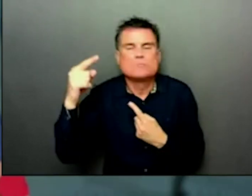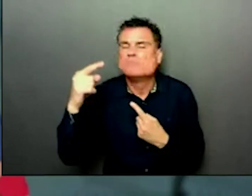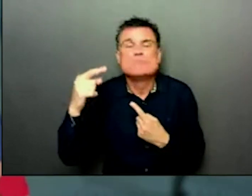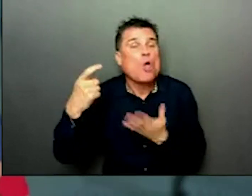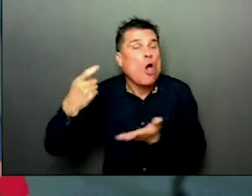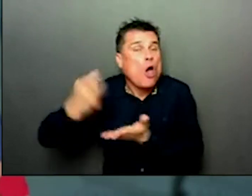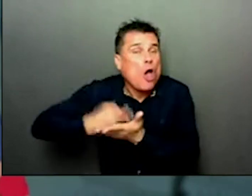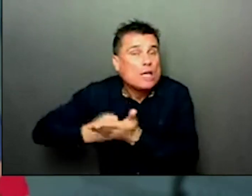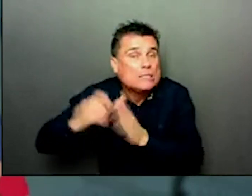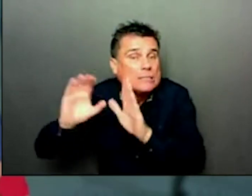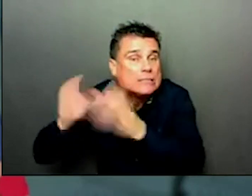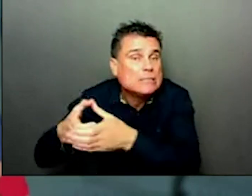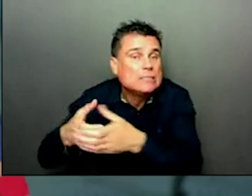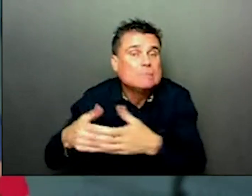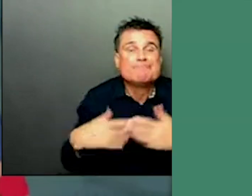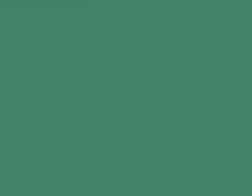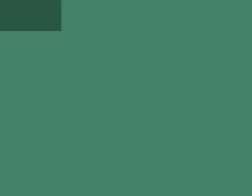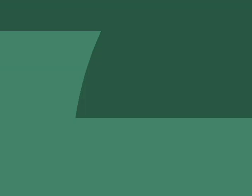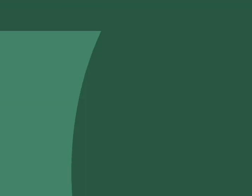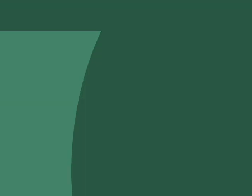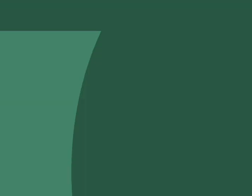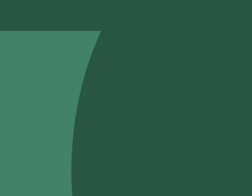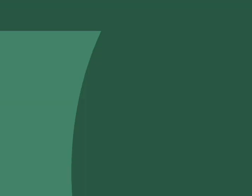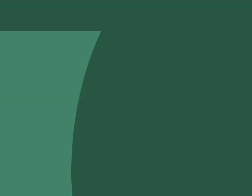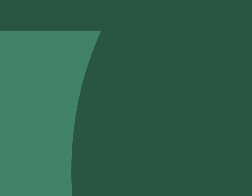than ever. As we go into these holiday weeks. Thanks.